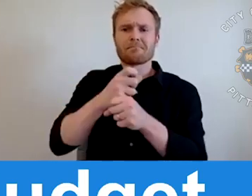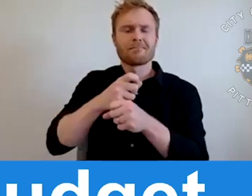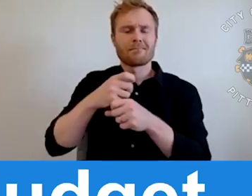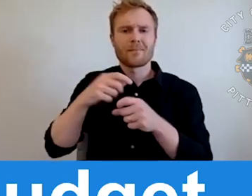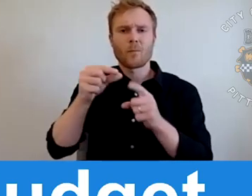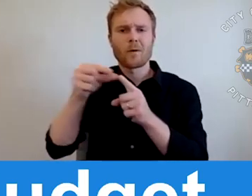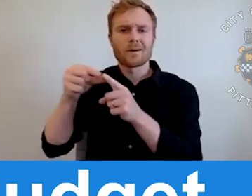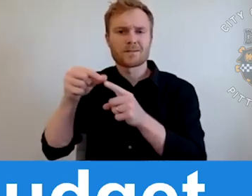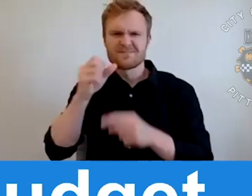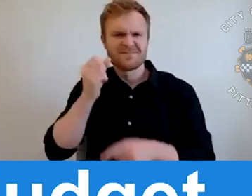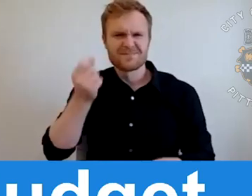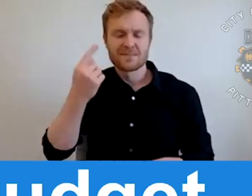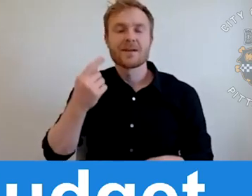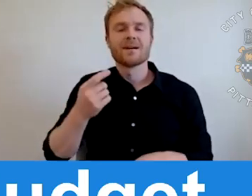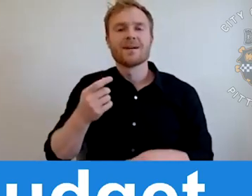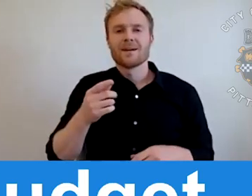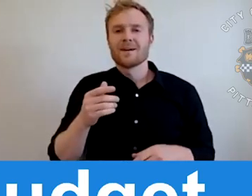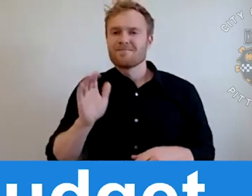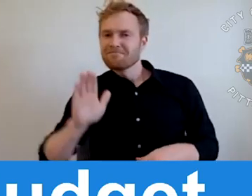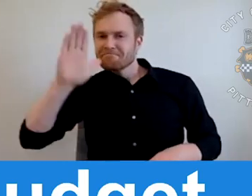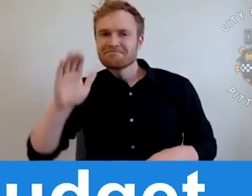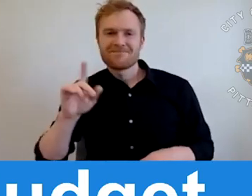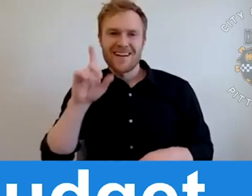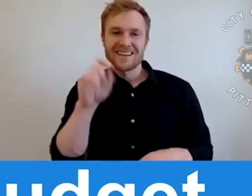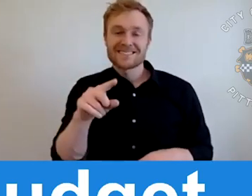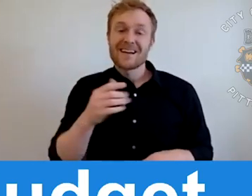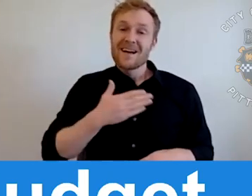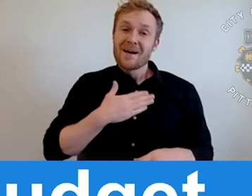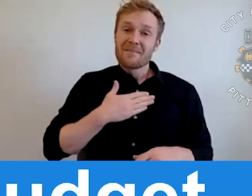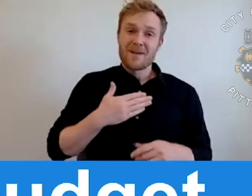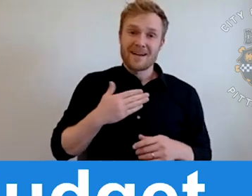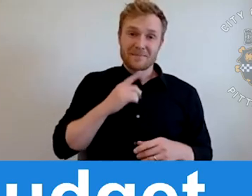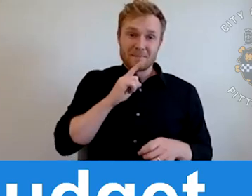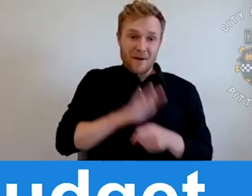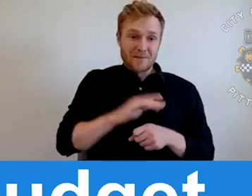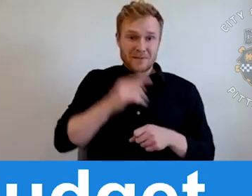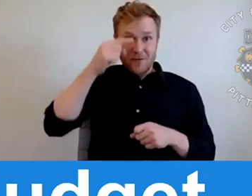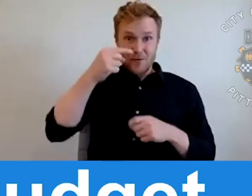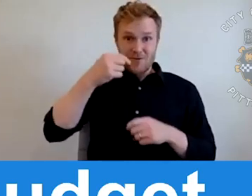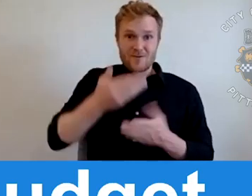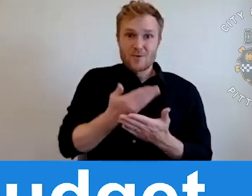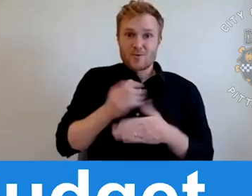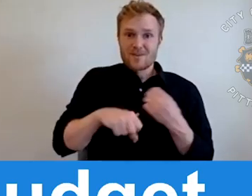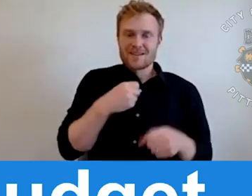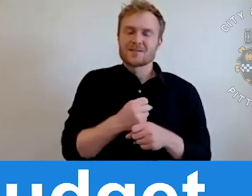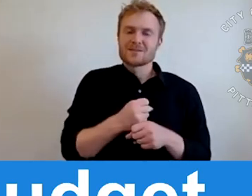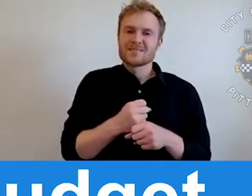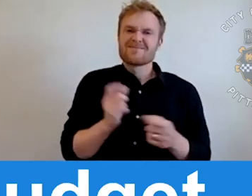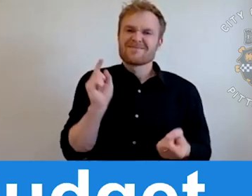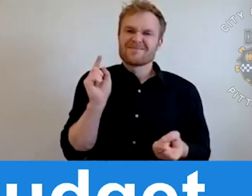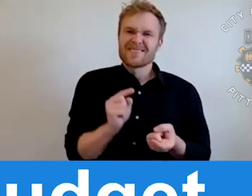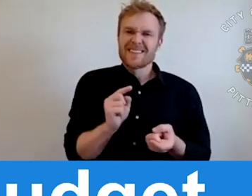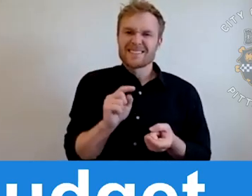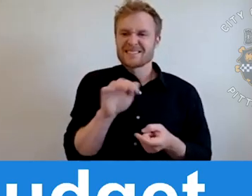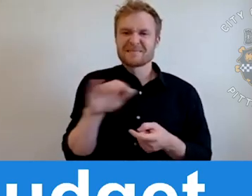My New Year's resolution genuinely is to use less acronyms. At this time I just wanted to do a quick accessibility check to see if anybody's facing any